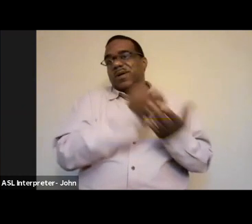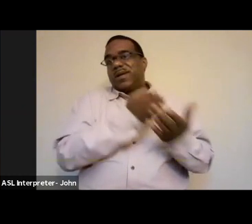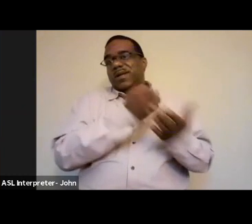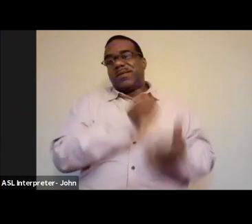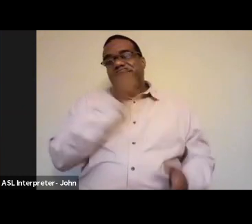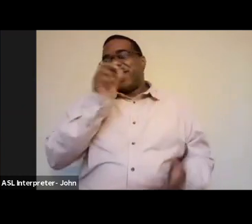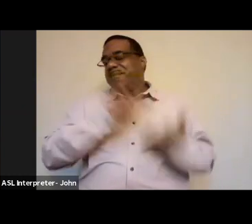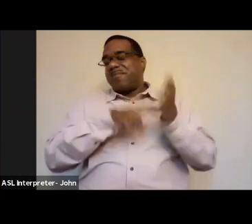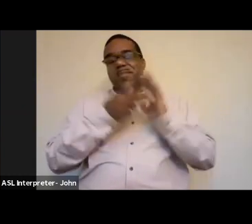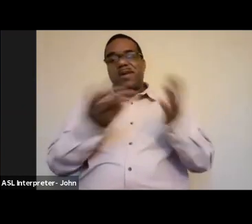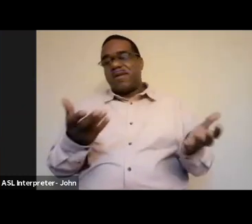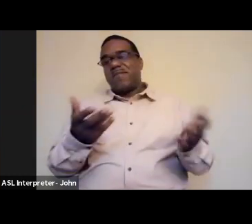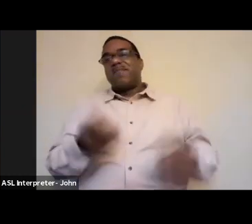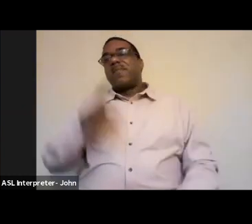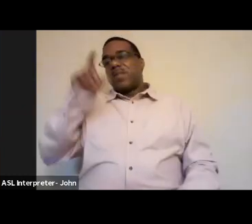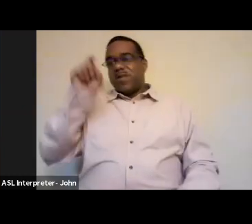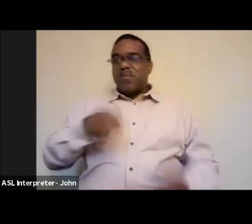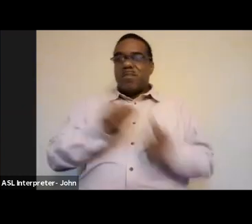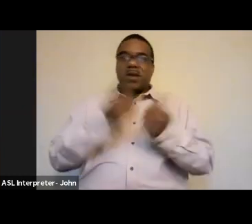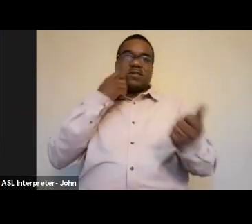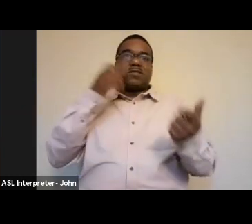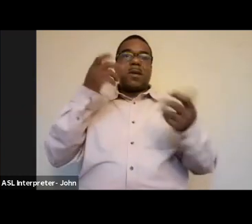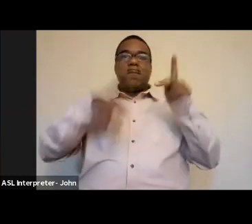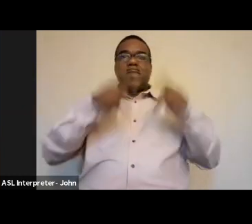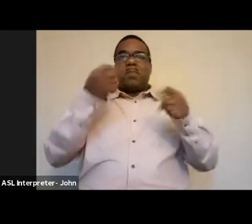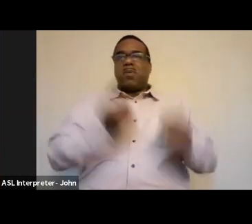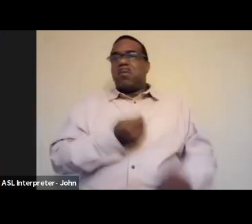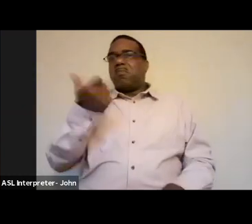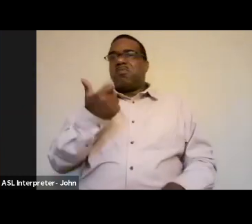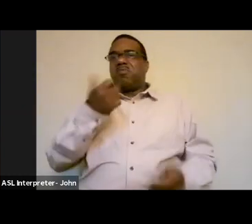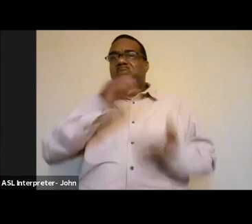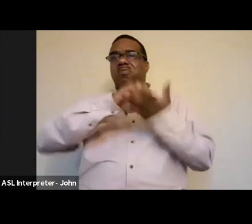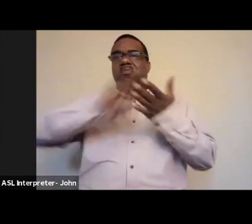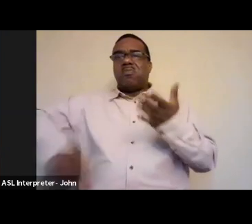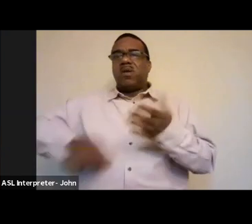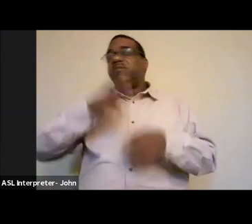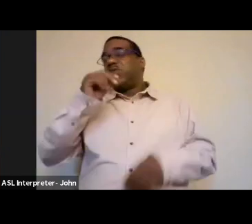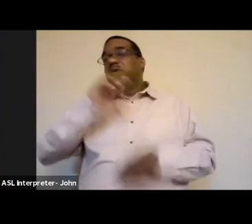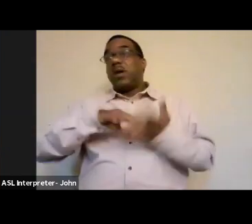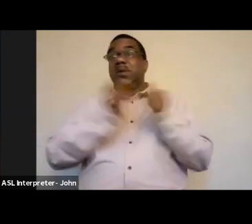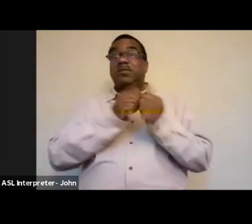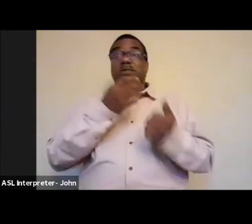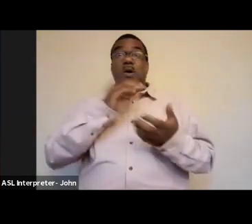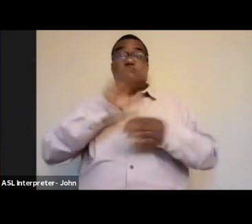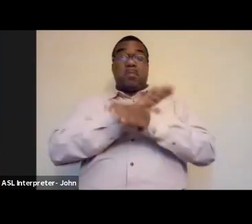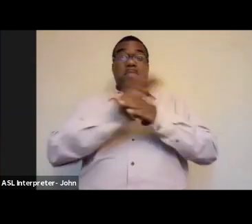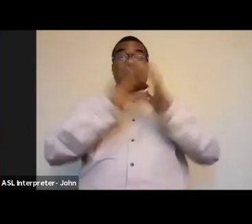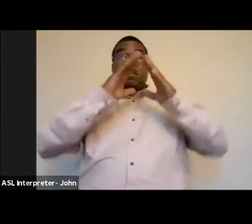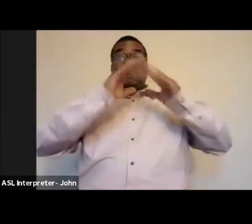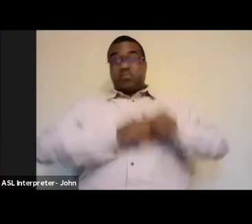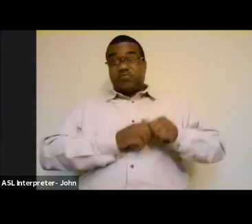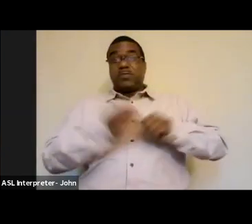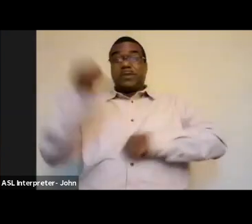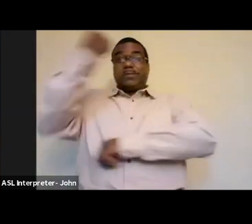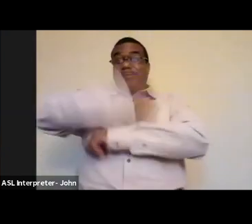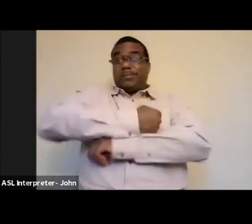mean that you have to get rid of people or that you have to completely shut down the organization. I mean, in some cases, like